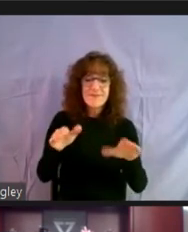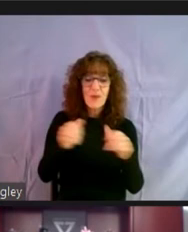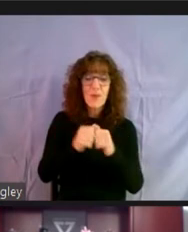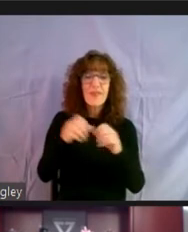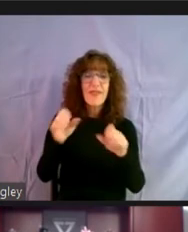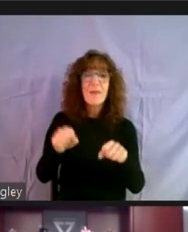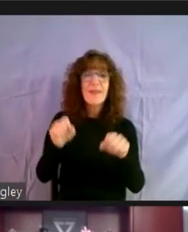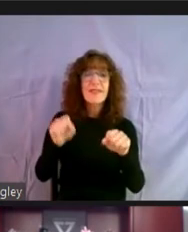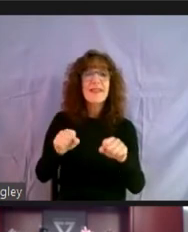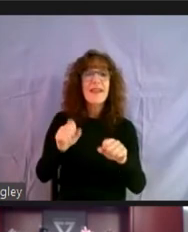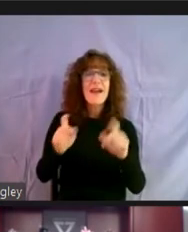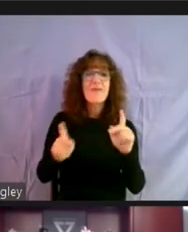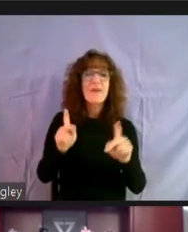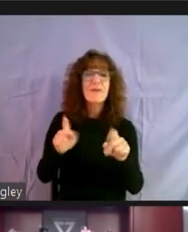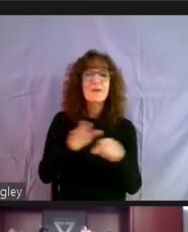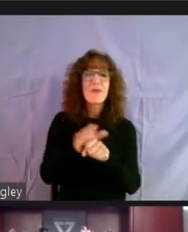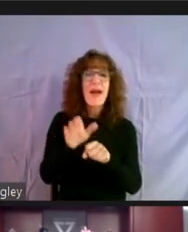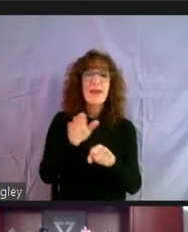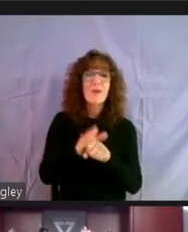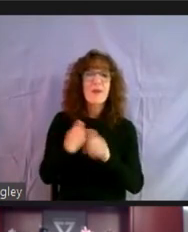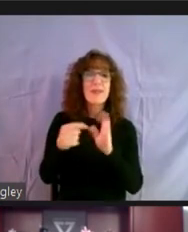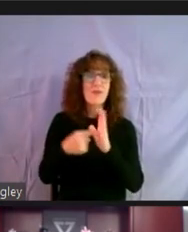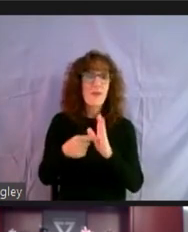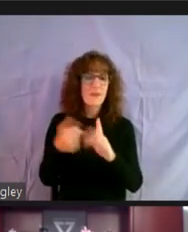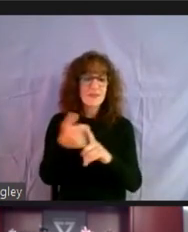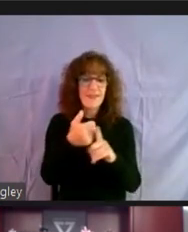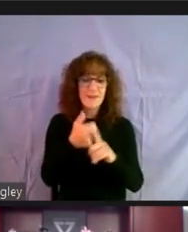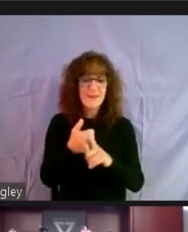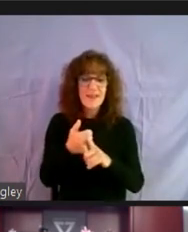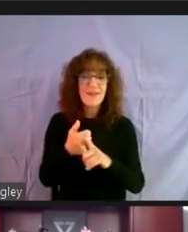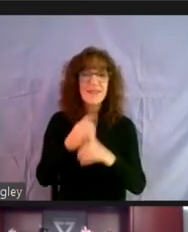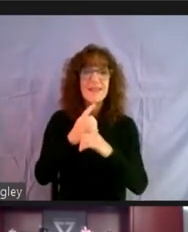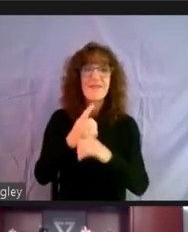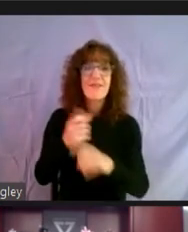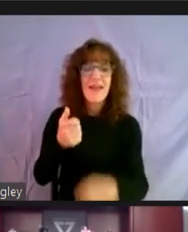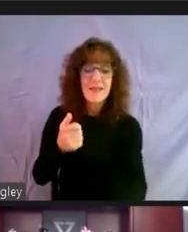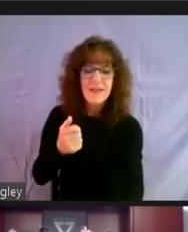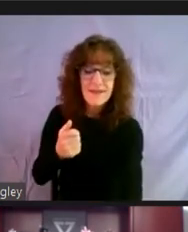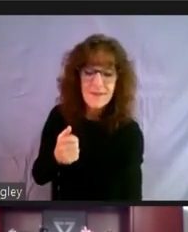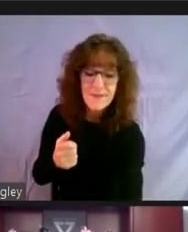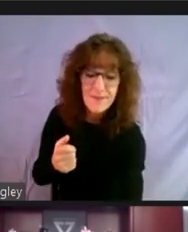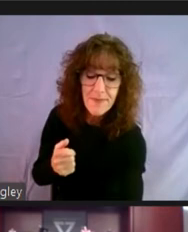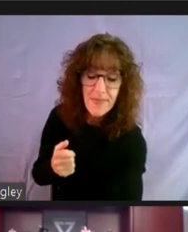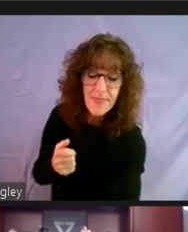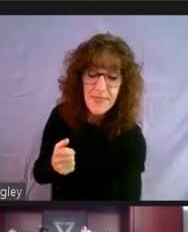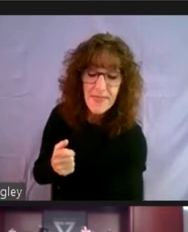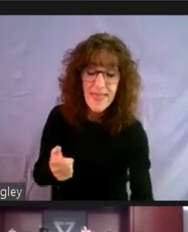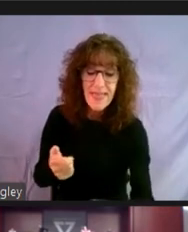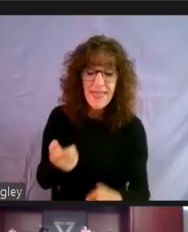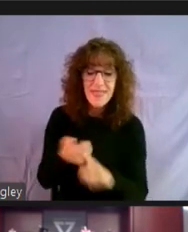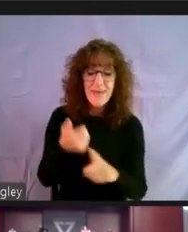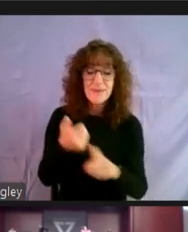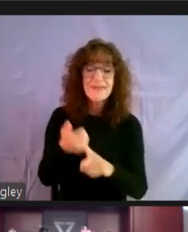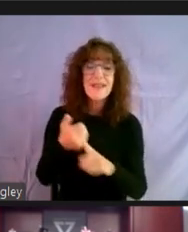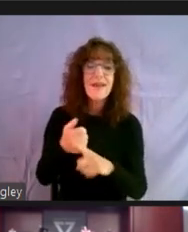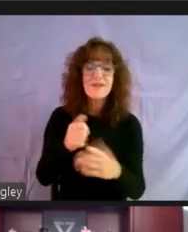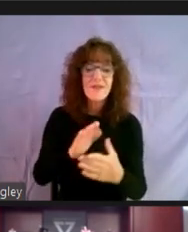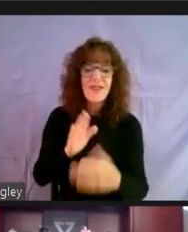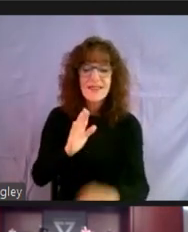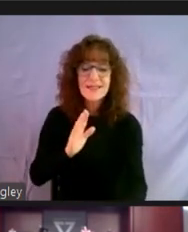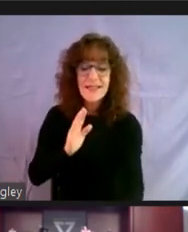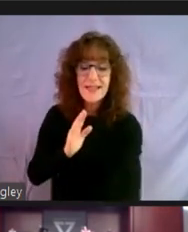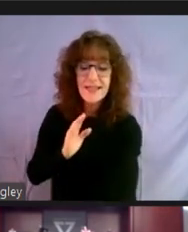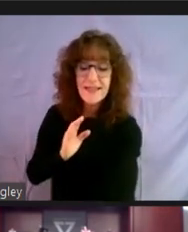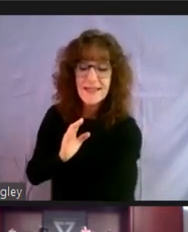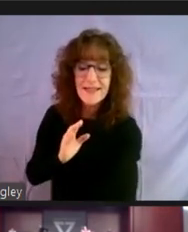ability of tenants to adequately represent themselves and defend themselves when facing eviction. Um, so today I'm invited to talk